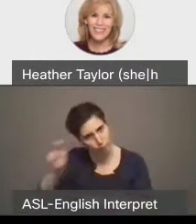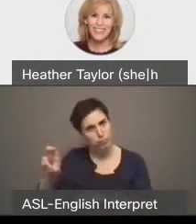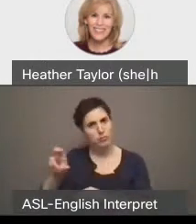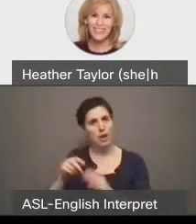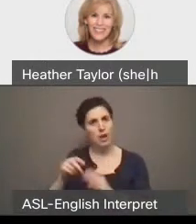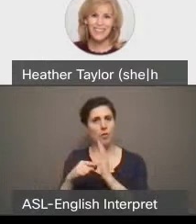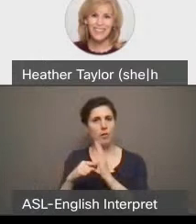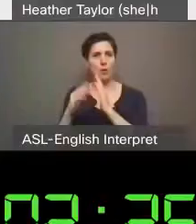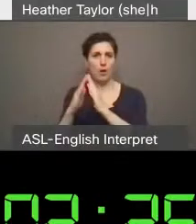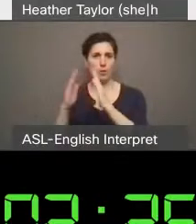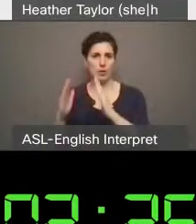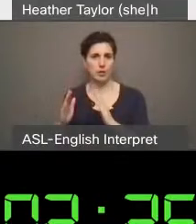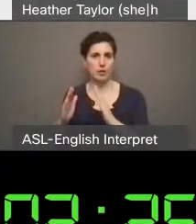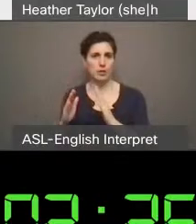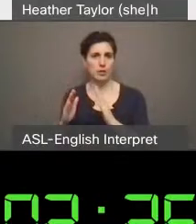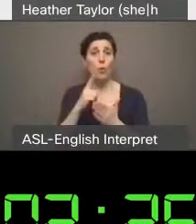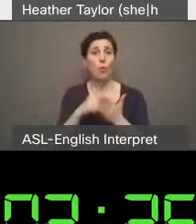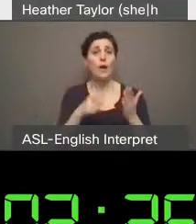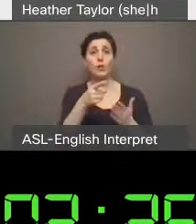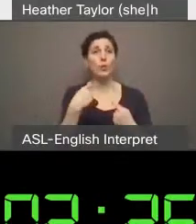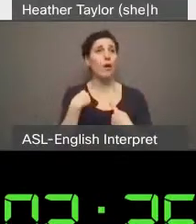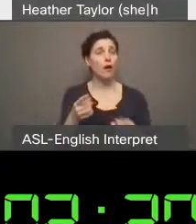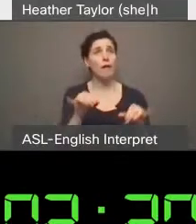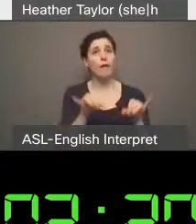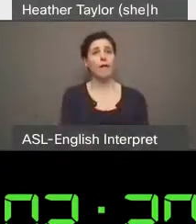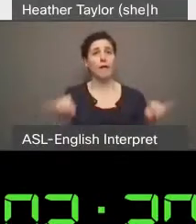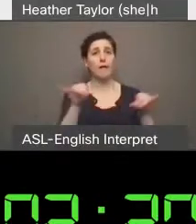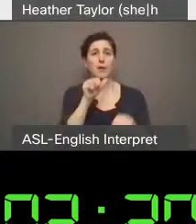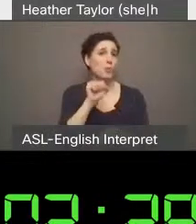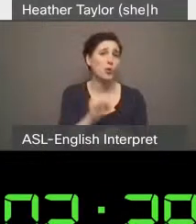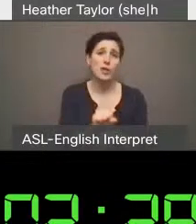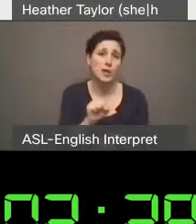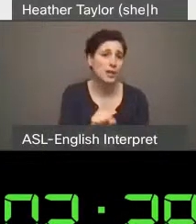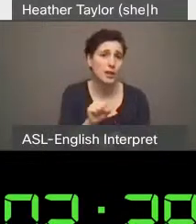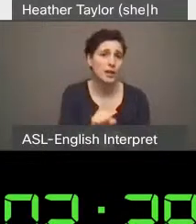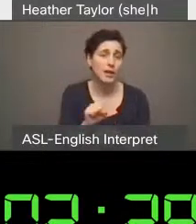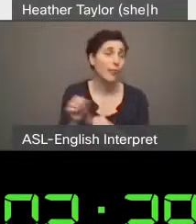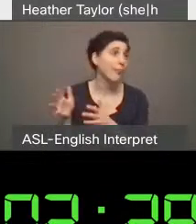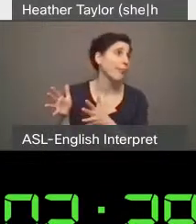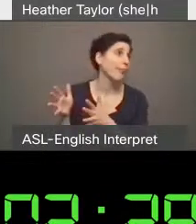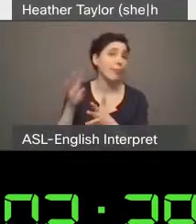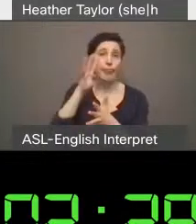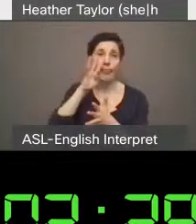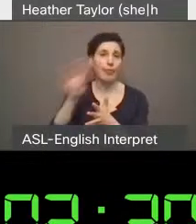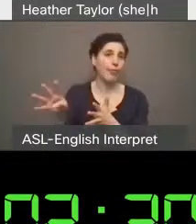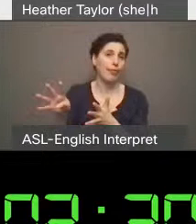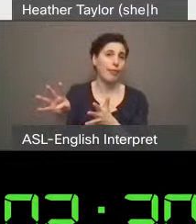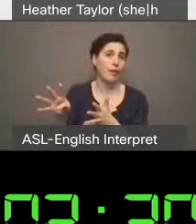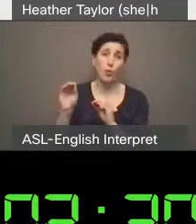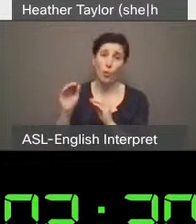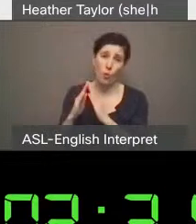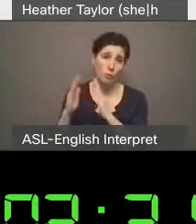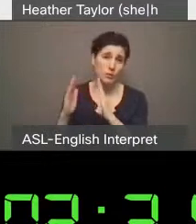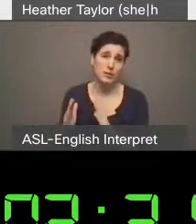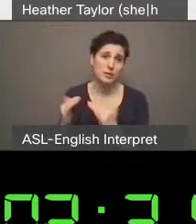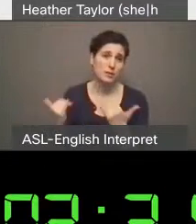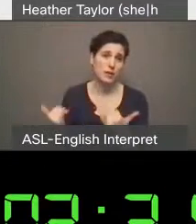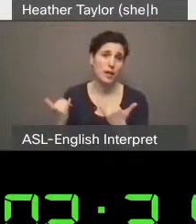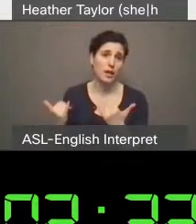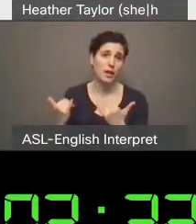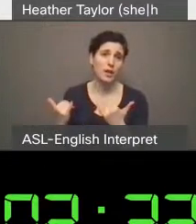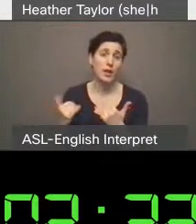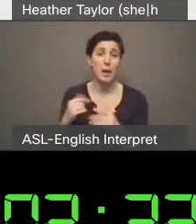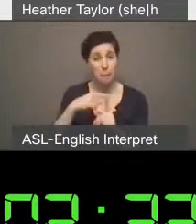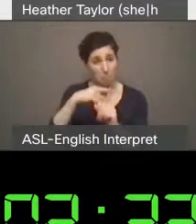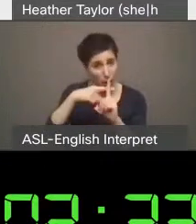The status quo is not working. The status quo is leaving people outdoors today. And worse, the city is funding practices